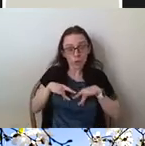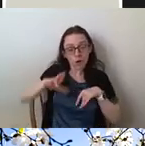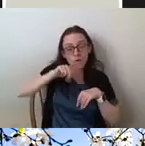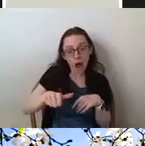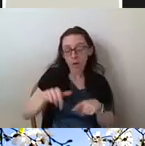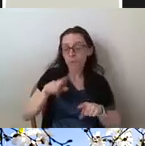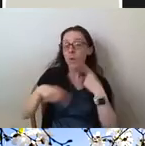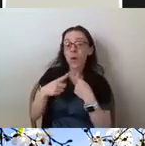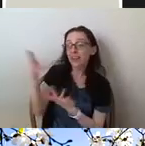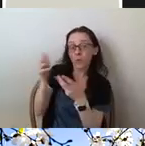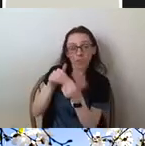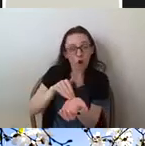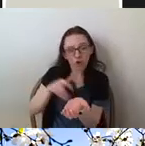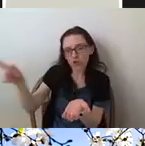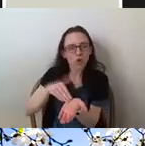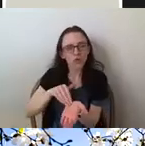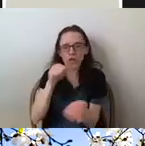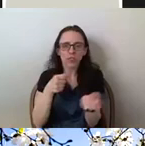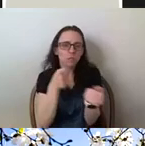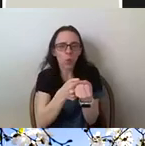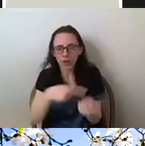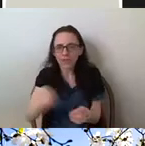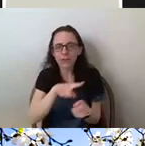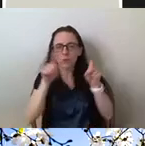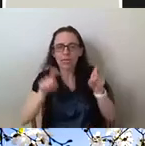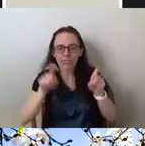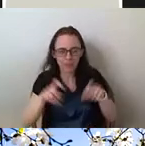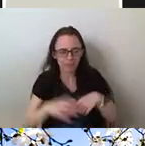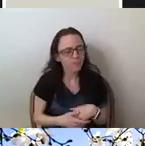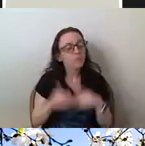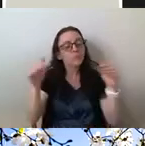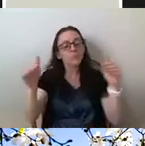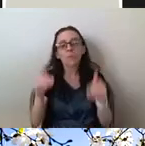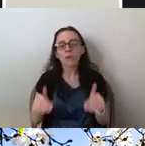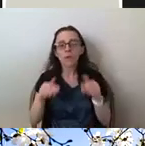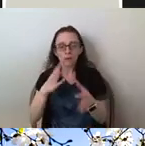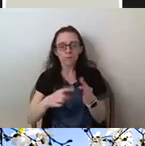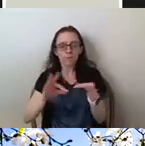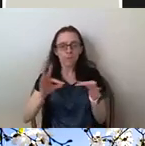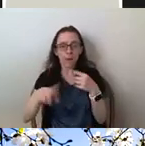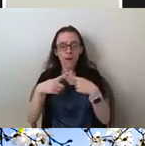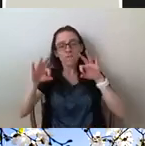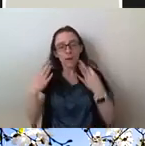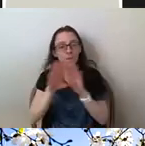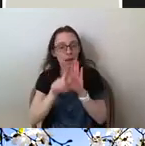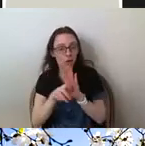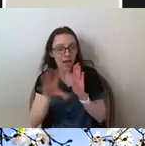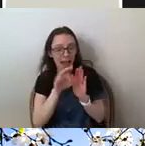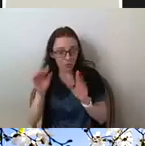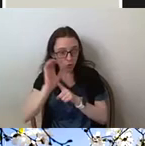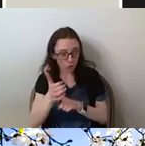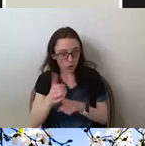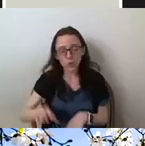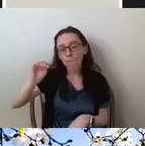the time. And next on family background and culture, Nia is a heterosexual African